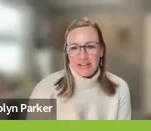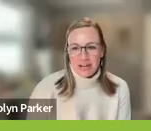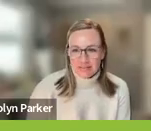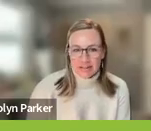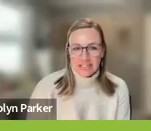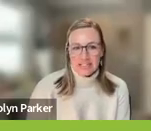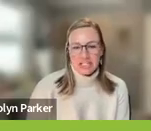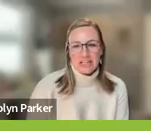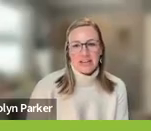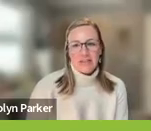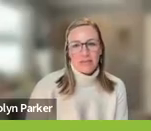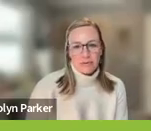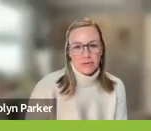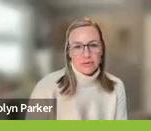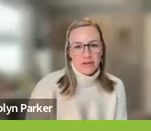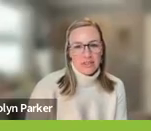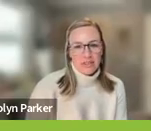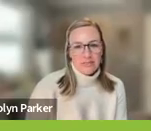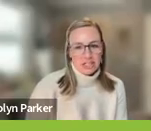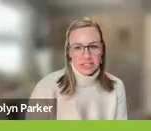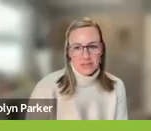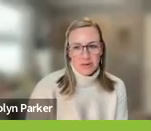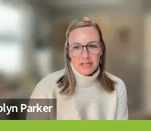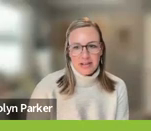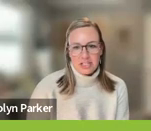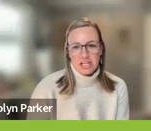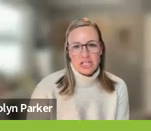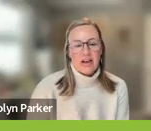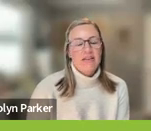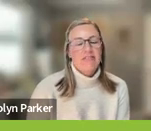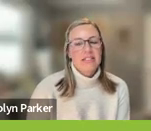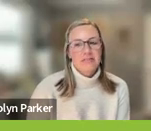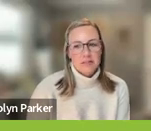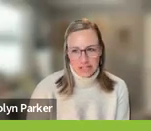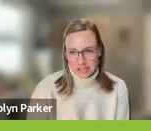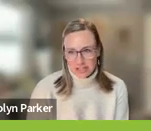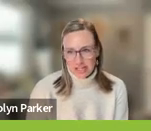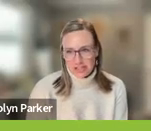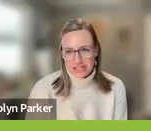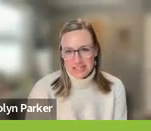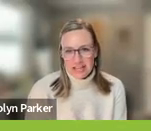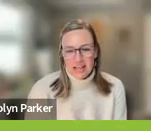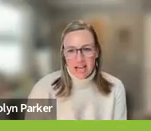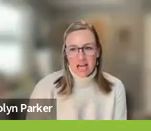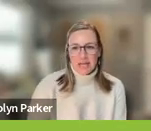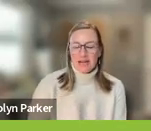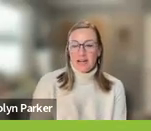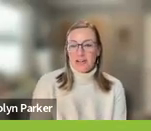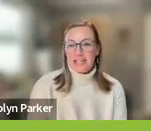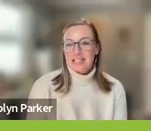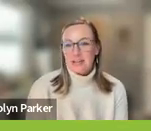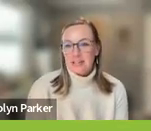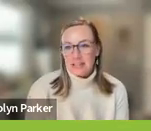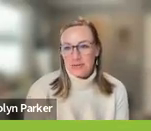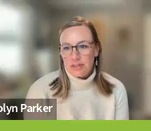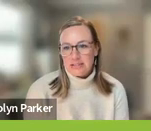grant-funded initiative through the Michigan Department of Education Office of Special Education, and our